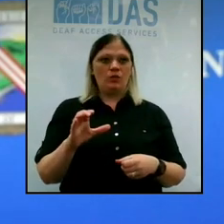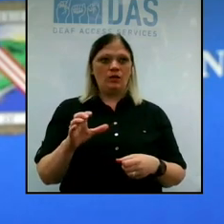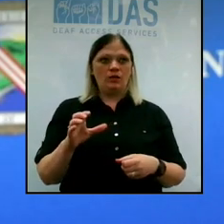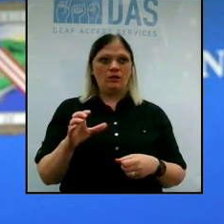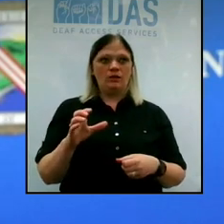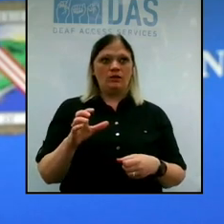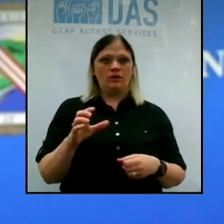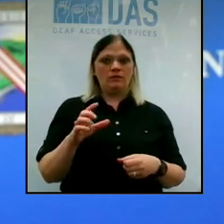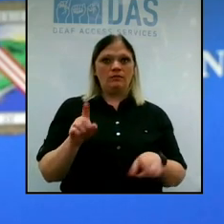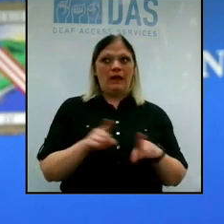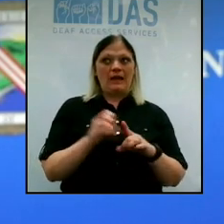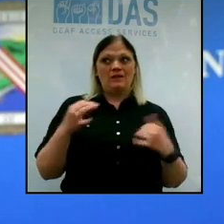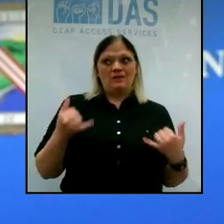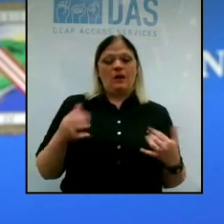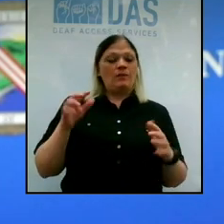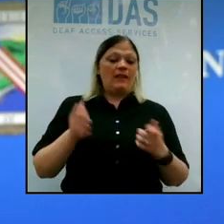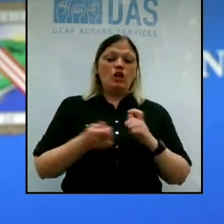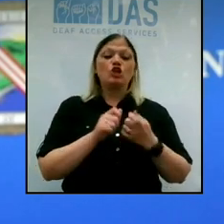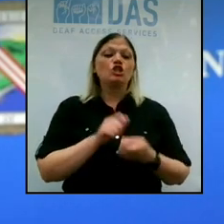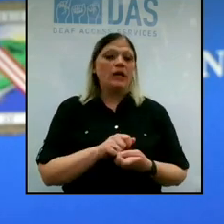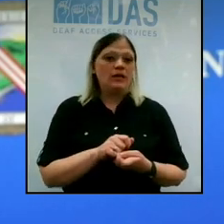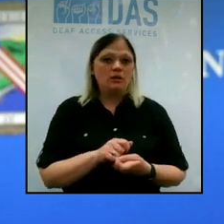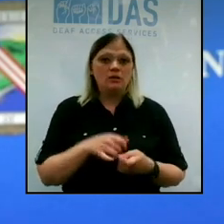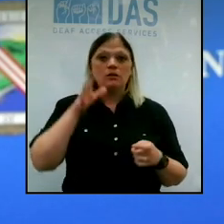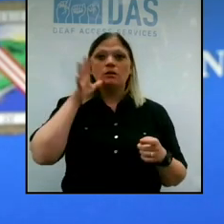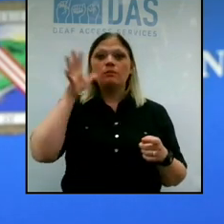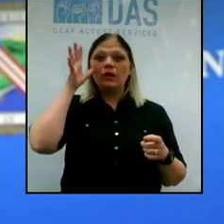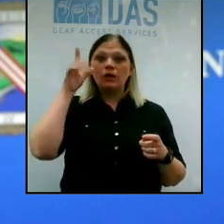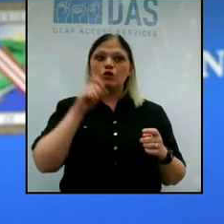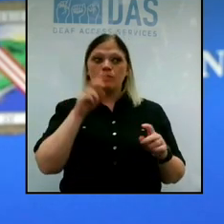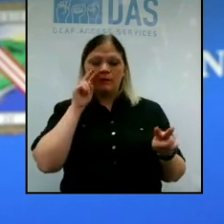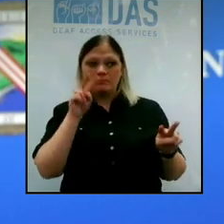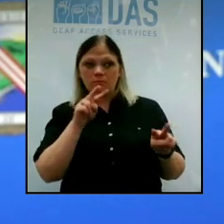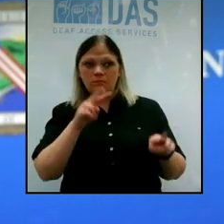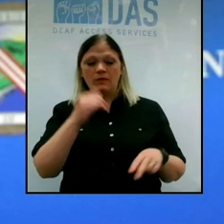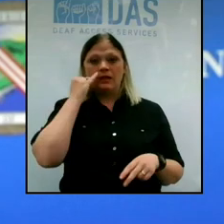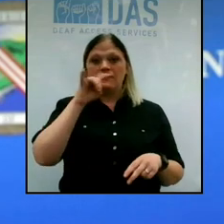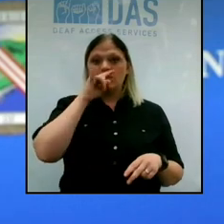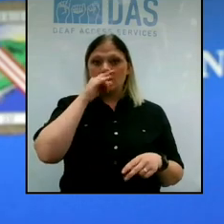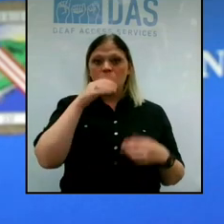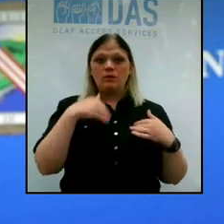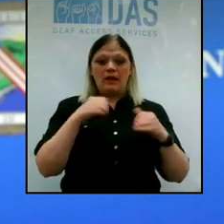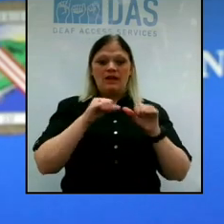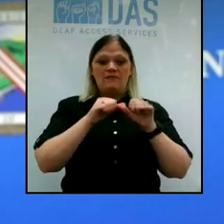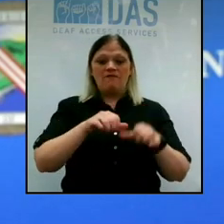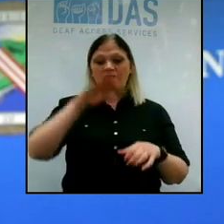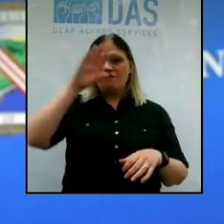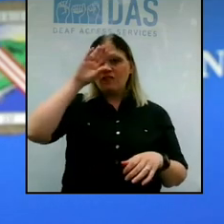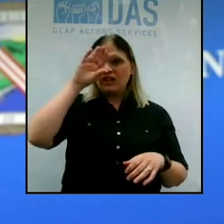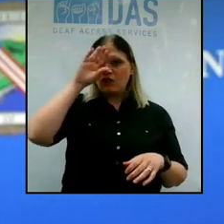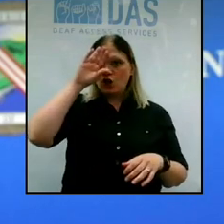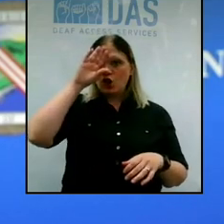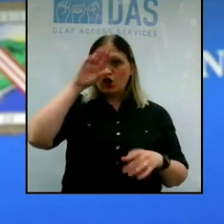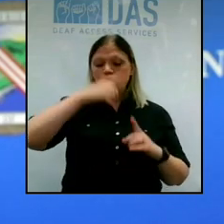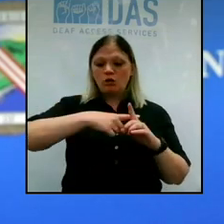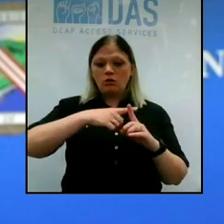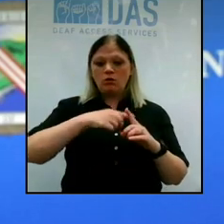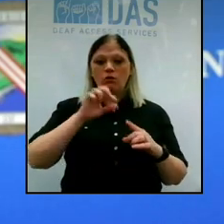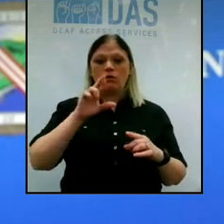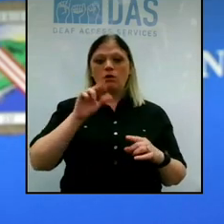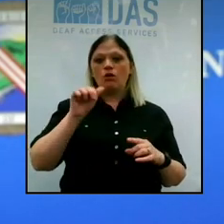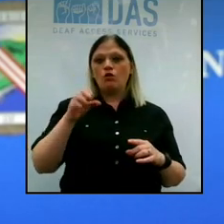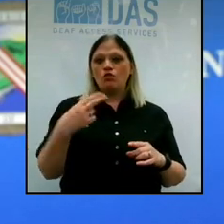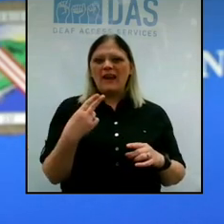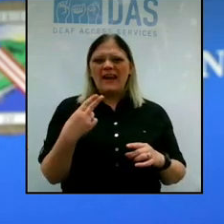However, that can change at any time. So, you know, parents should be on the lookout if their kids have a persistent fever, if, you know, if they have a